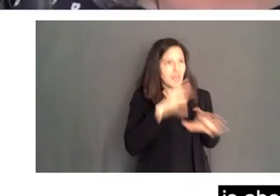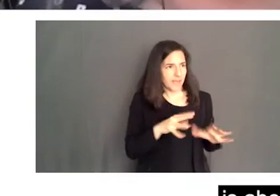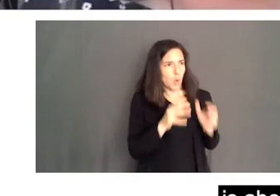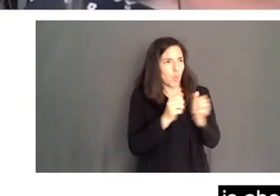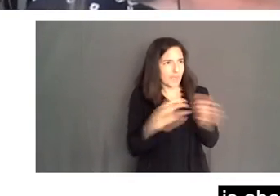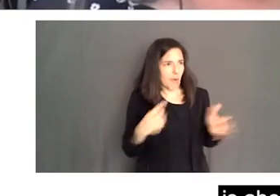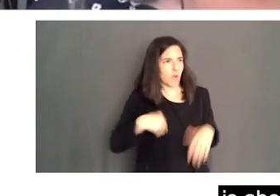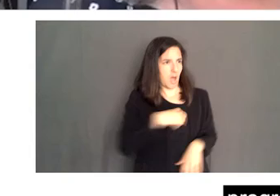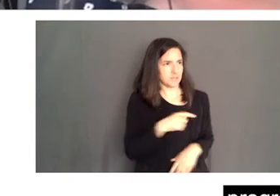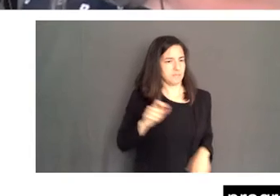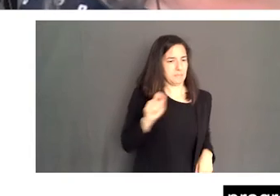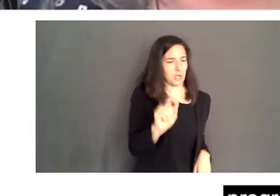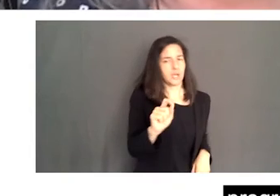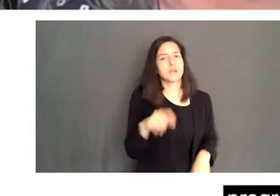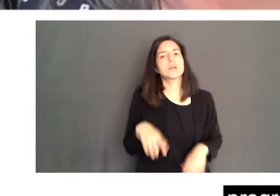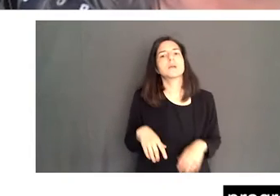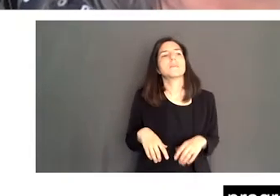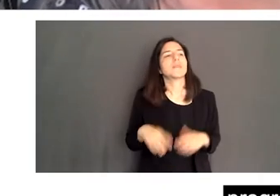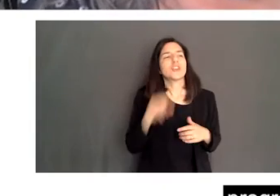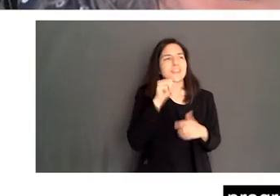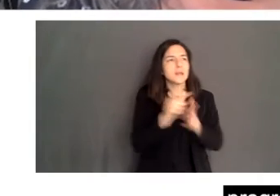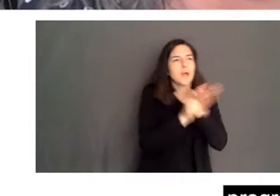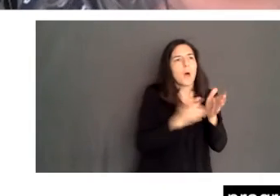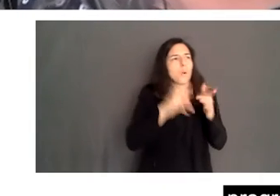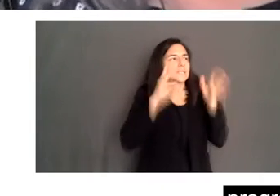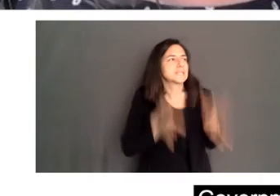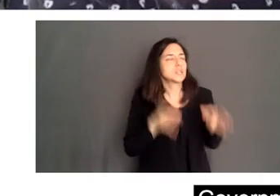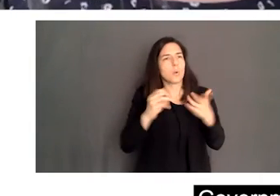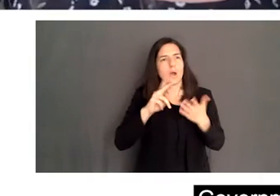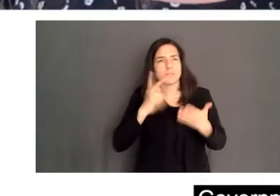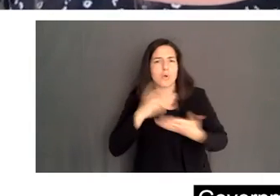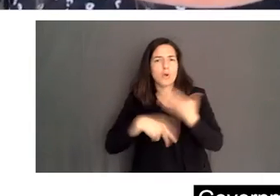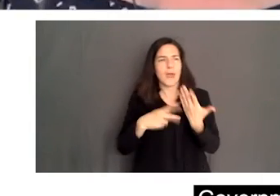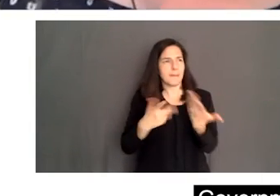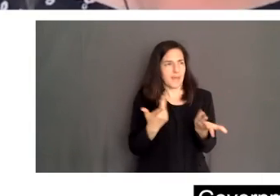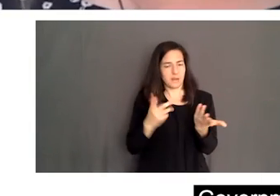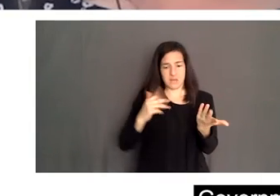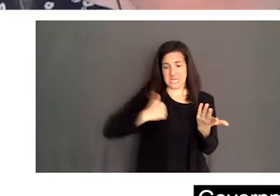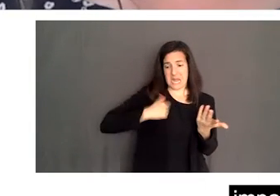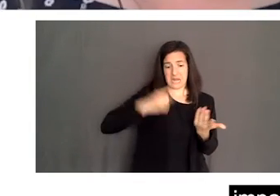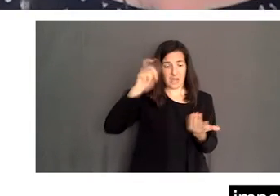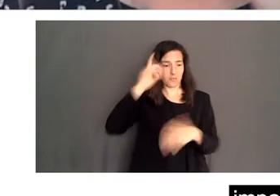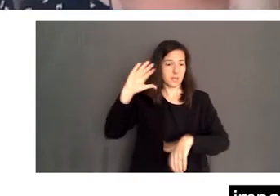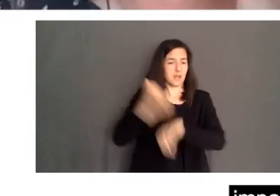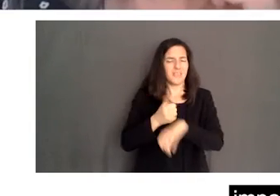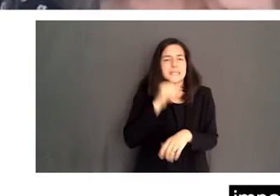isn't a law or a decision or a program or a service that, in my case, the Government of Canada puts into place that doesn't impact citizens with disabilities.